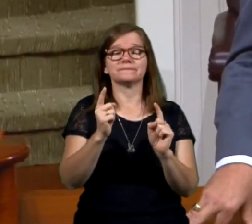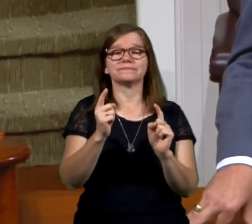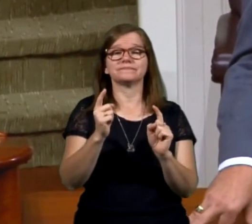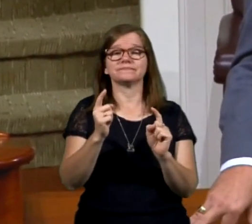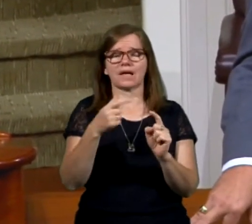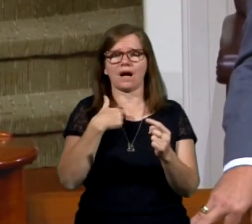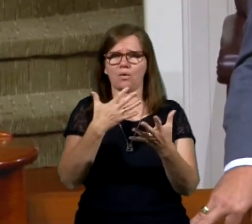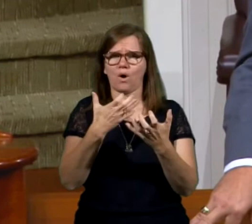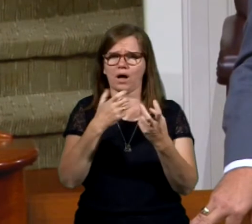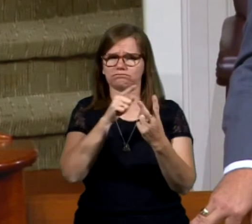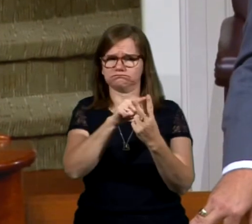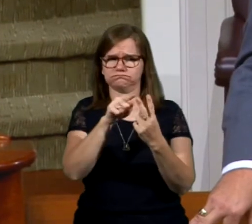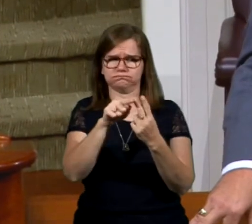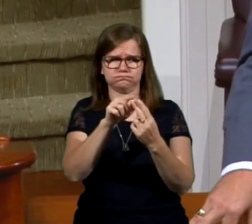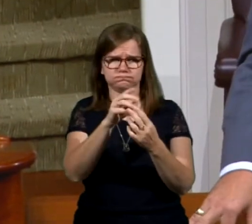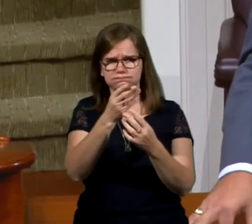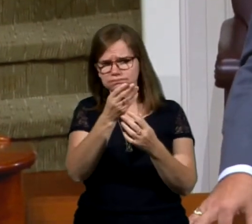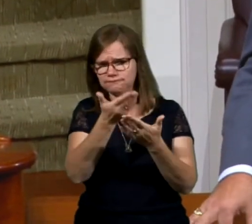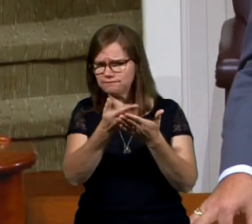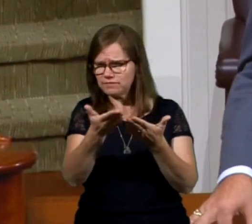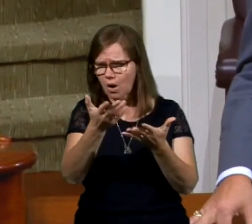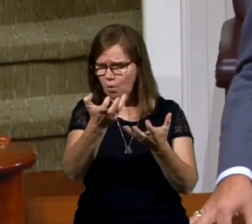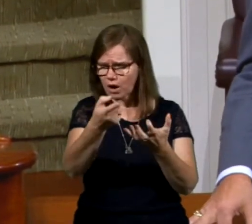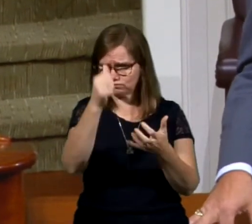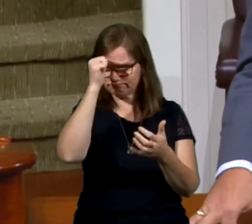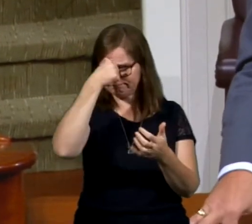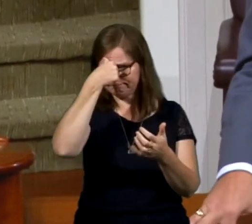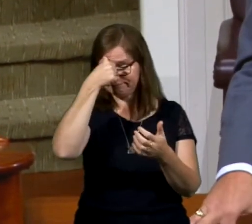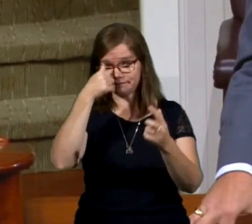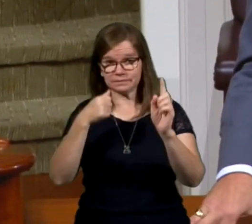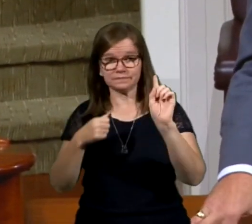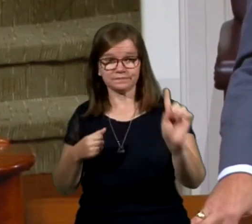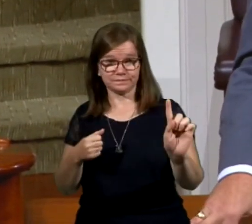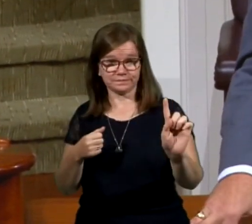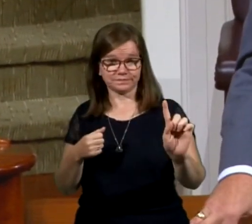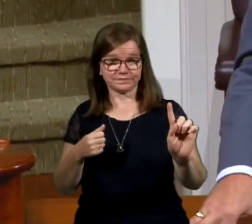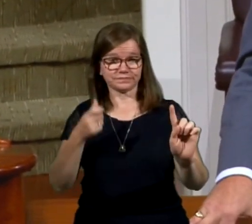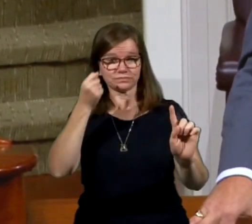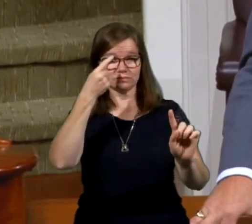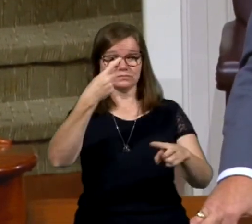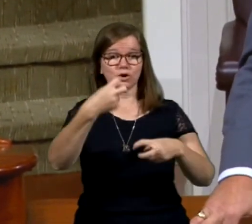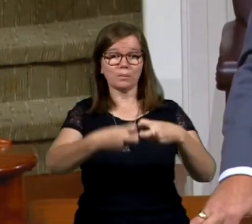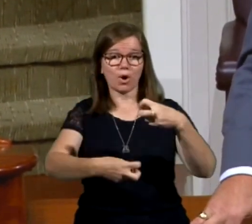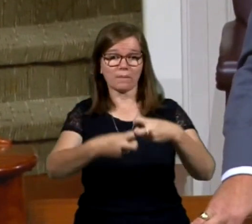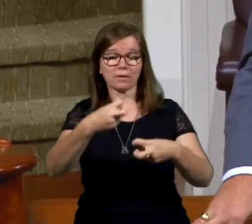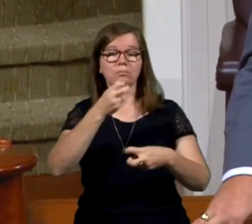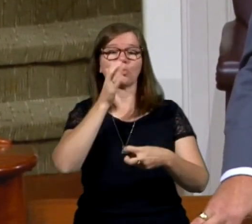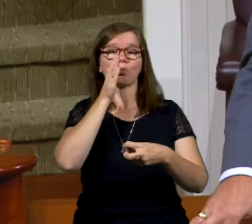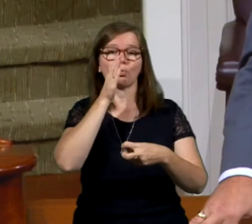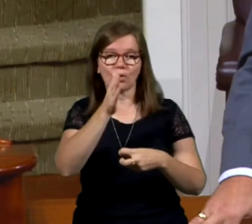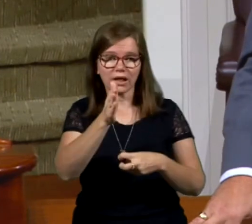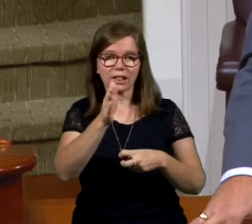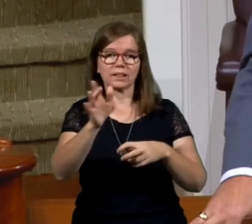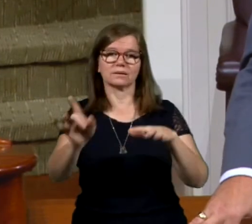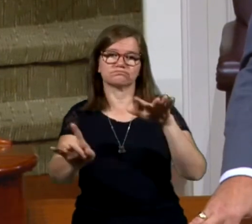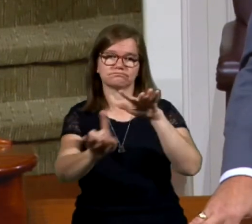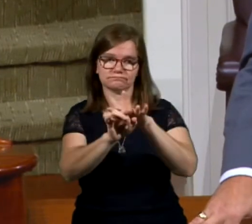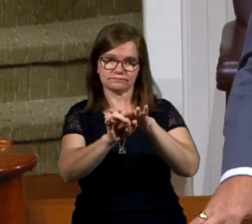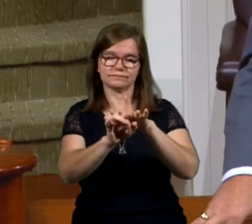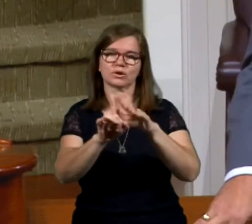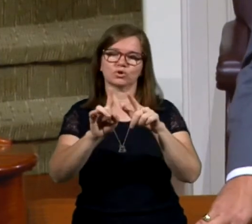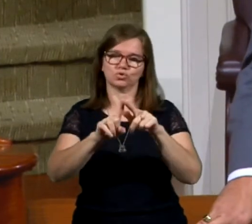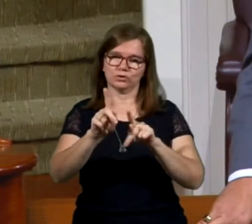to come away today with a message today. Number one, I want you to know that, understand that problems will come to active